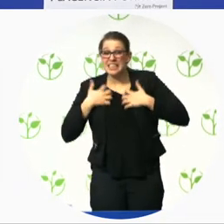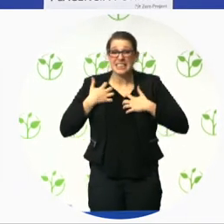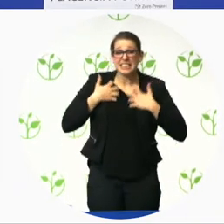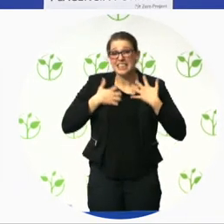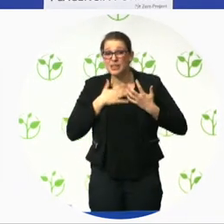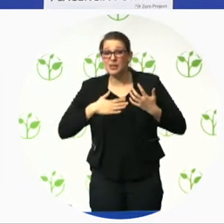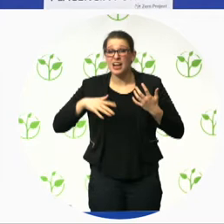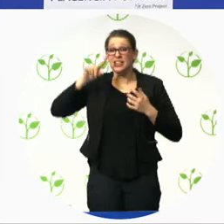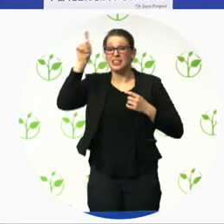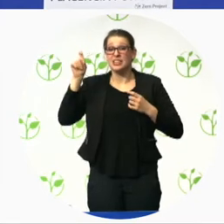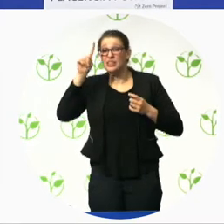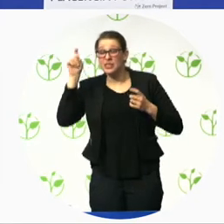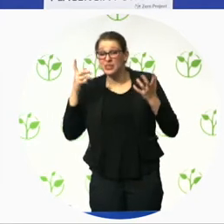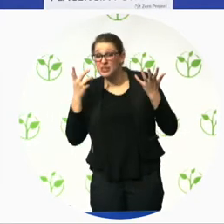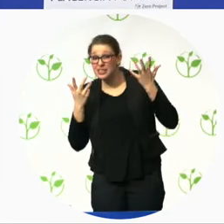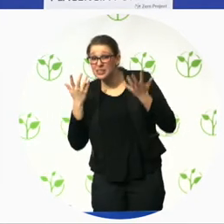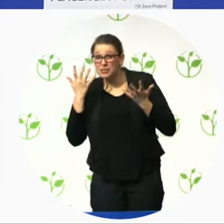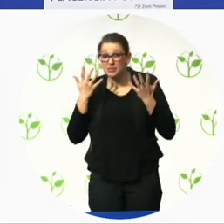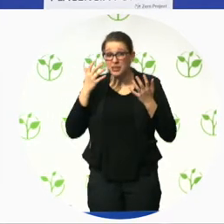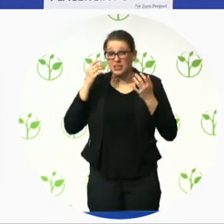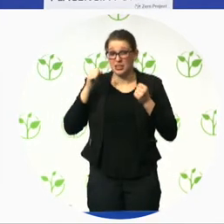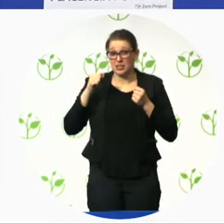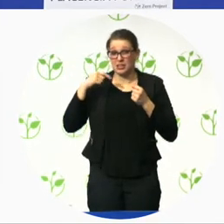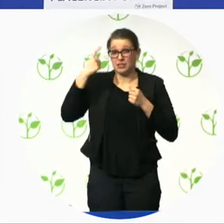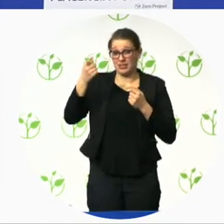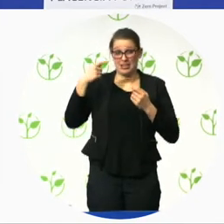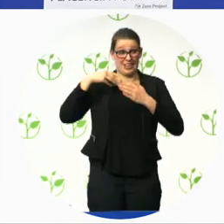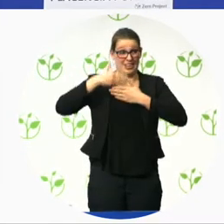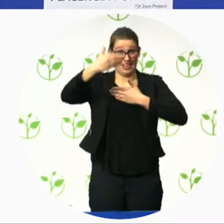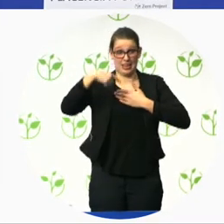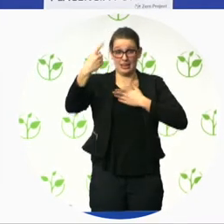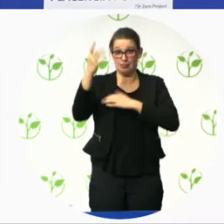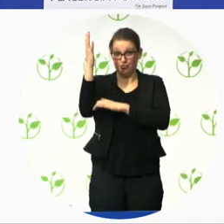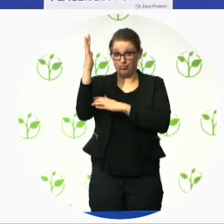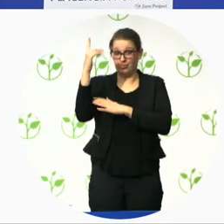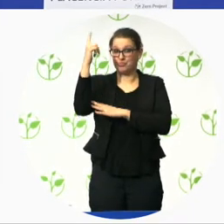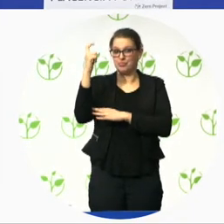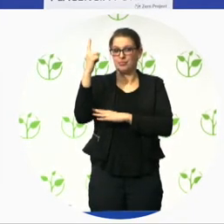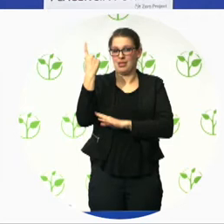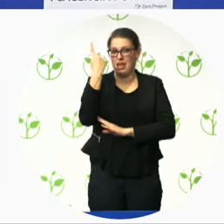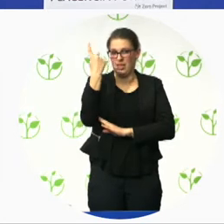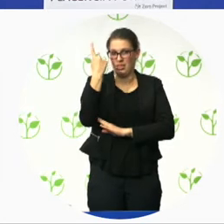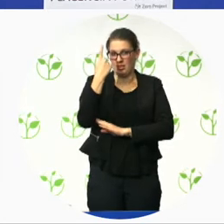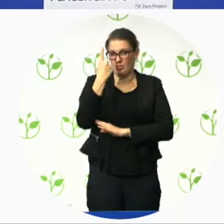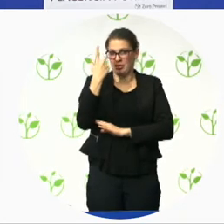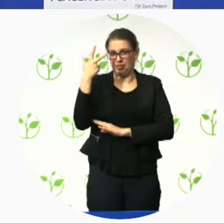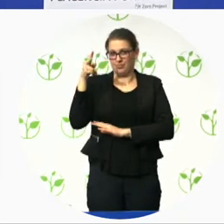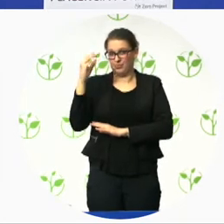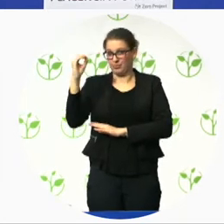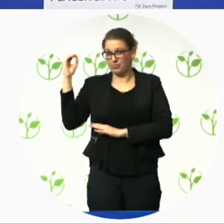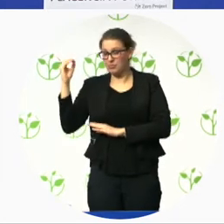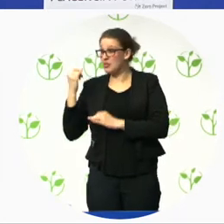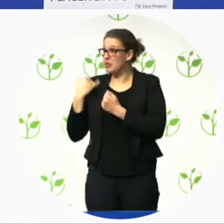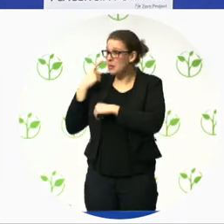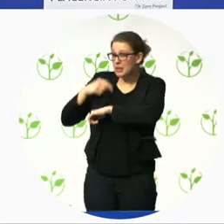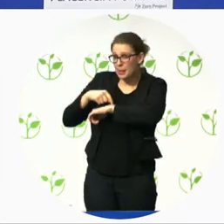only at one and as it has been decided that you jump from one to another I want to take that time okay so the